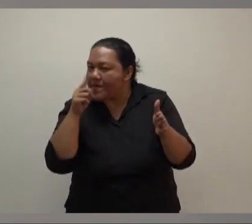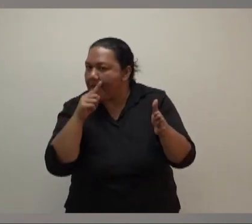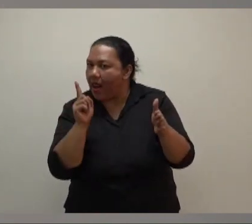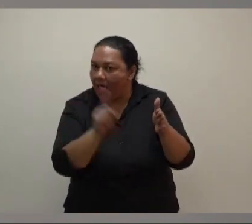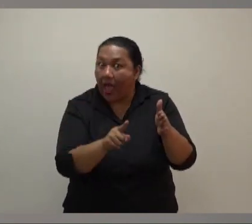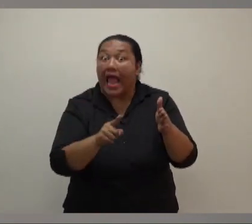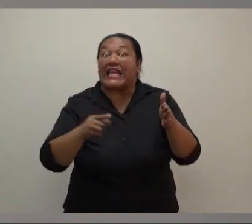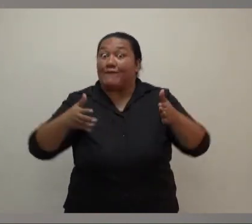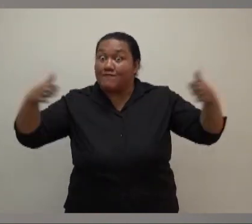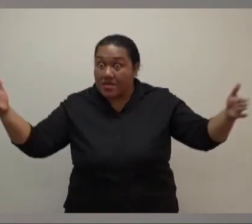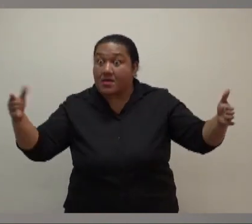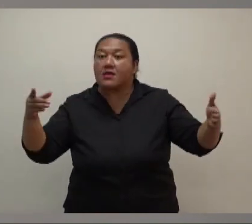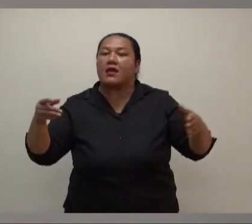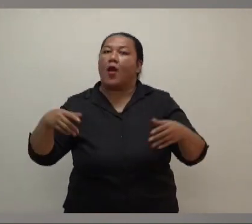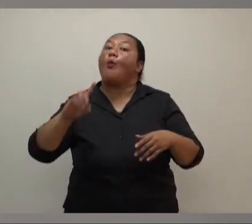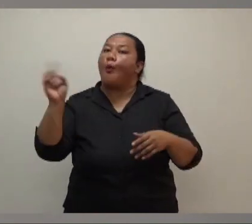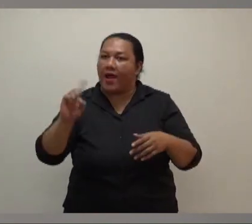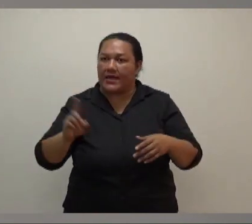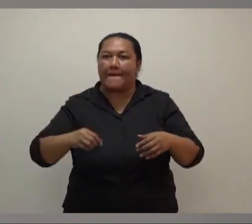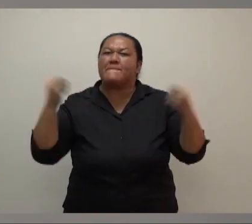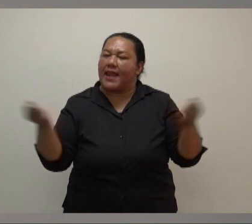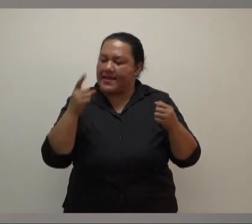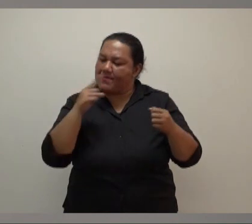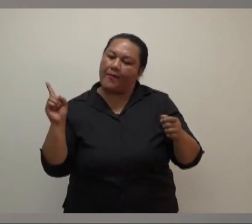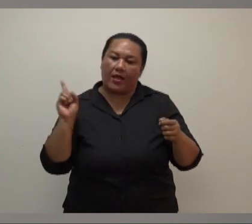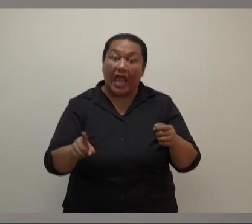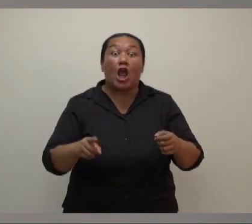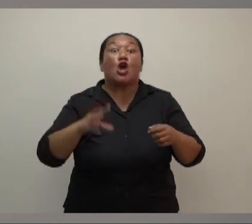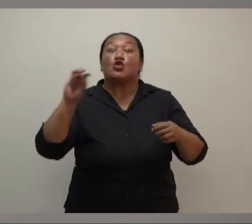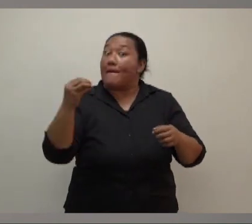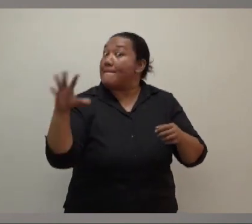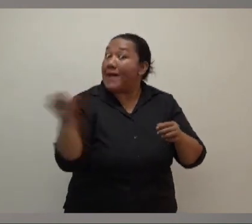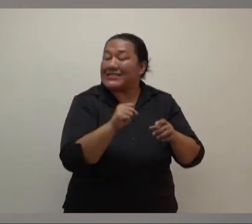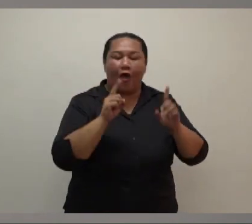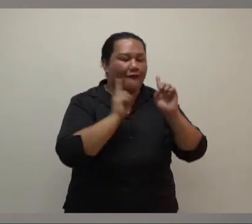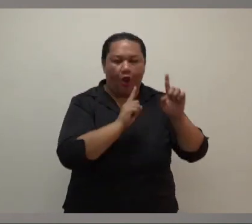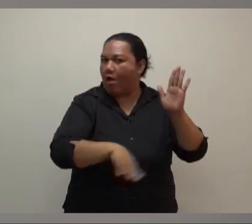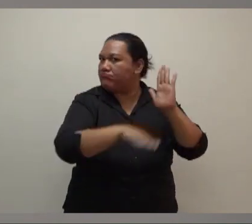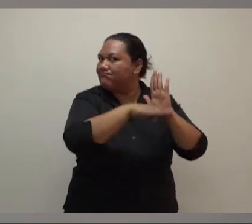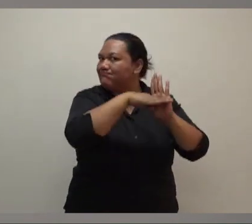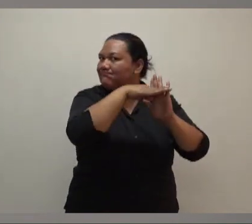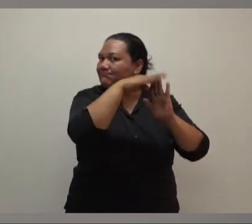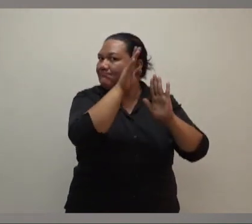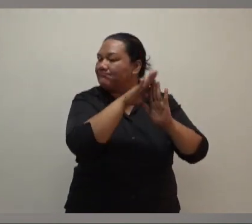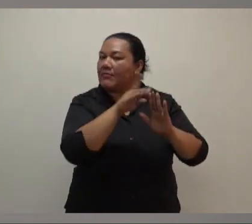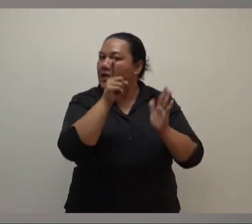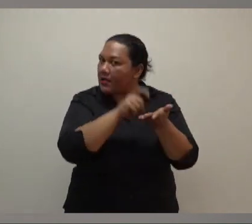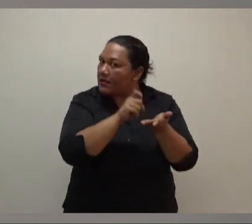emphasized, such as masking up, 2-meter physical distancing, habitual sanitizing, and proper ventilation.